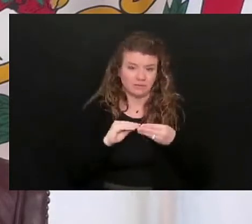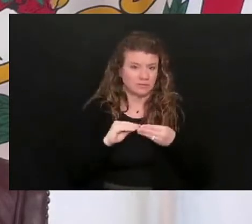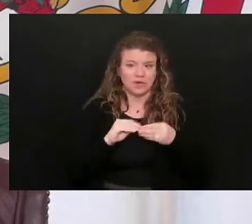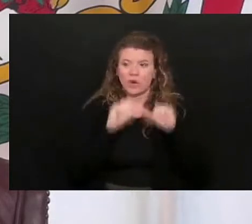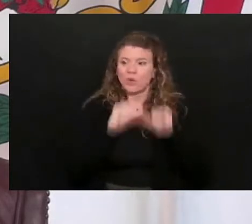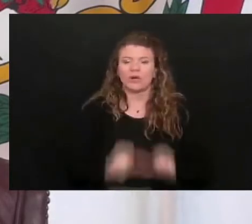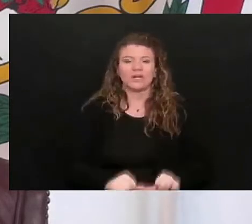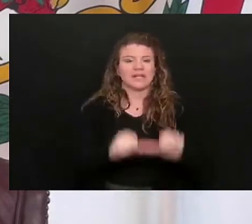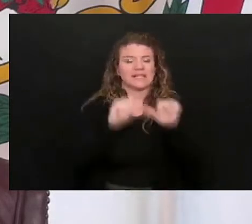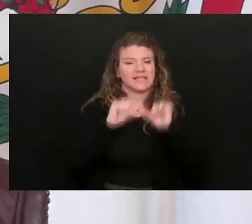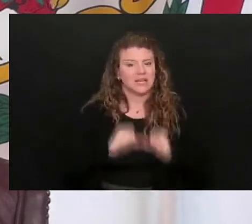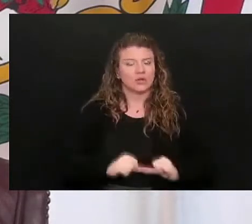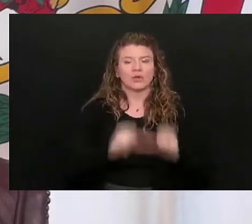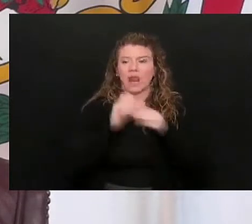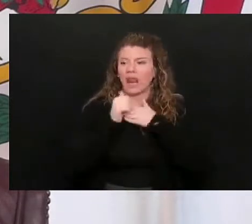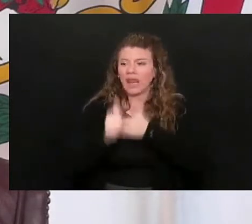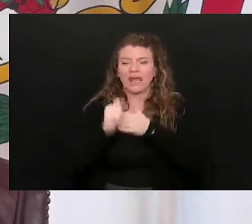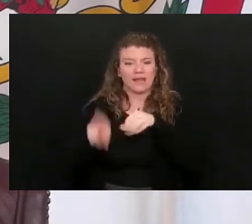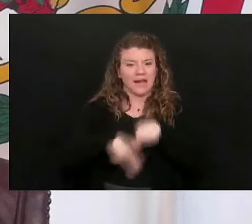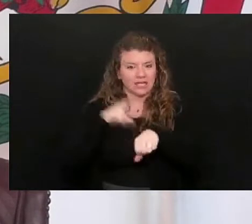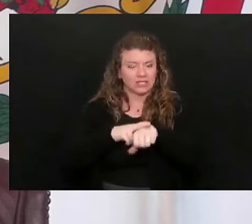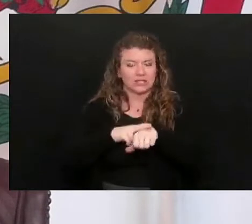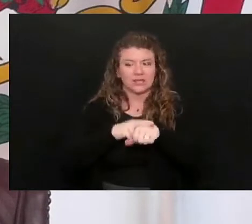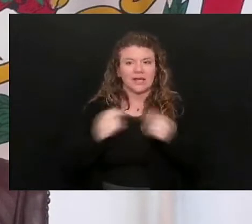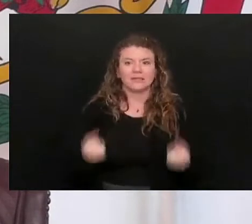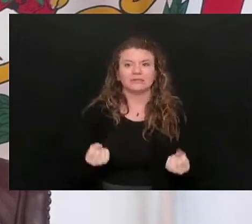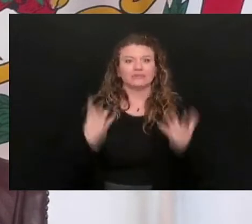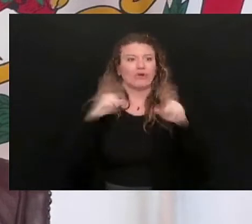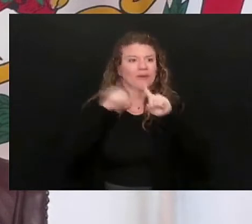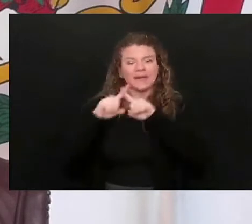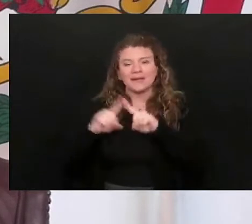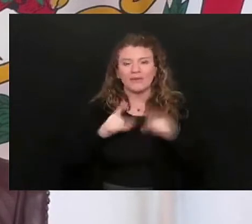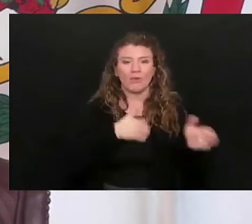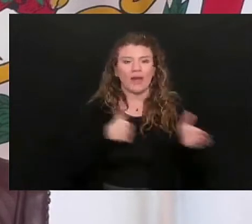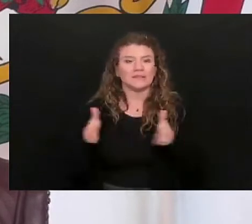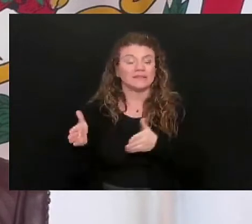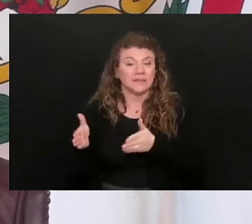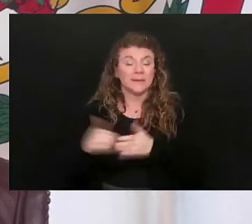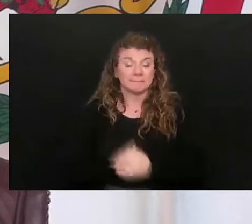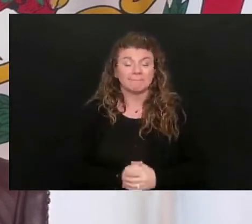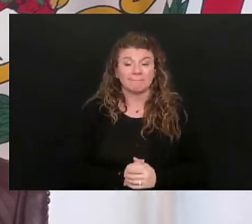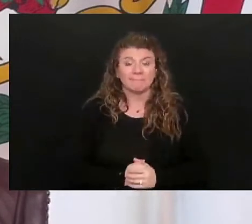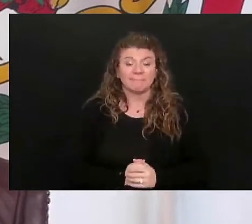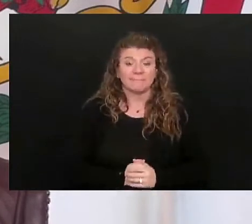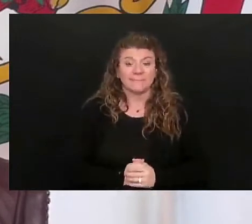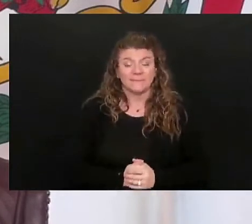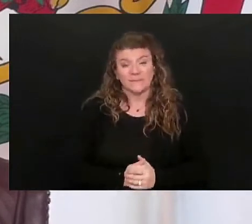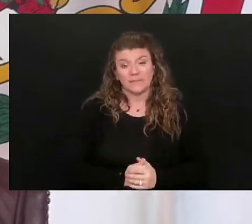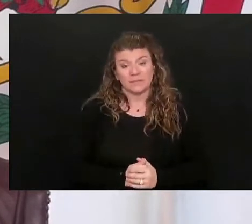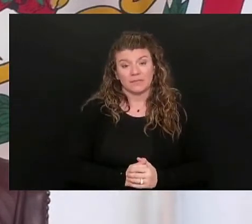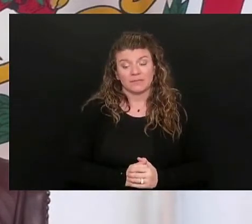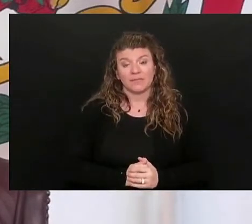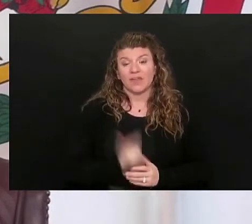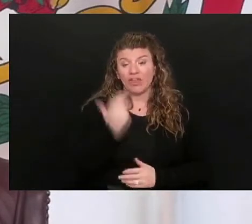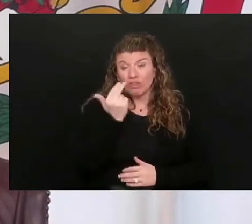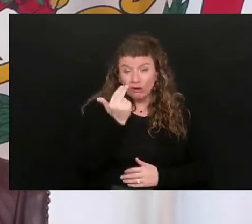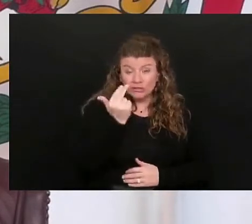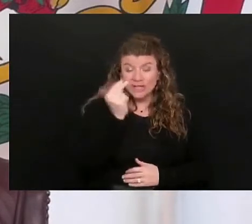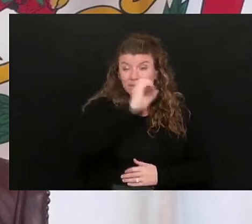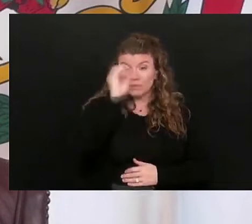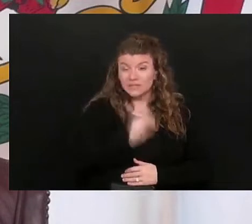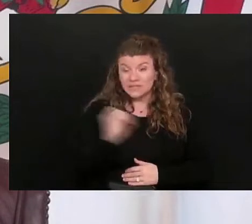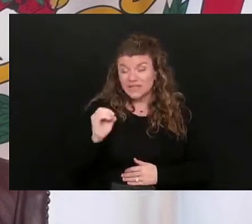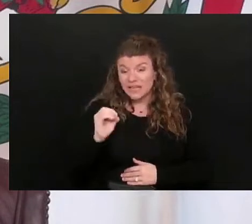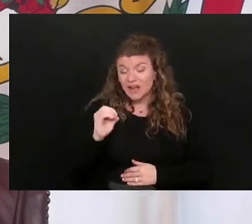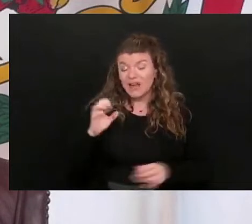continue to lead the nation in lots and lots of different categories. You know, 13 percent of our